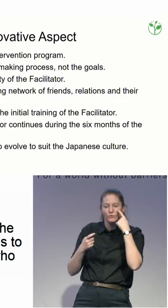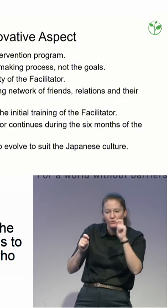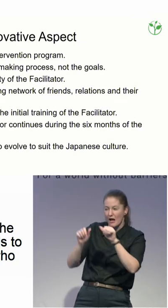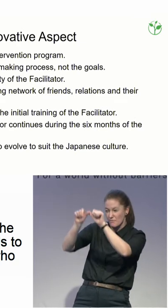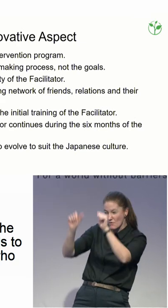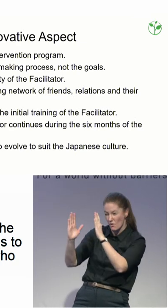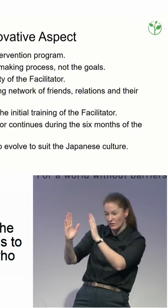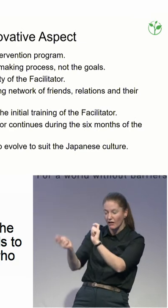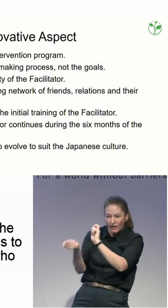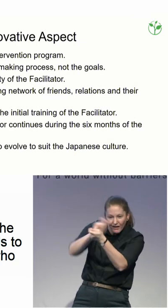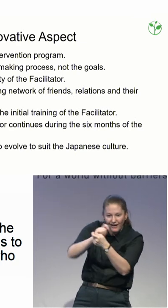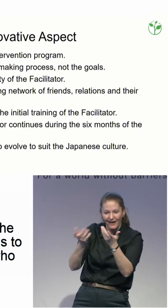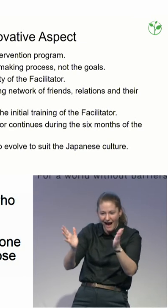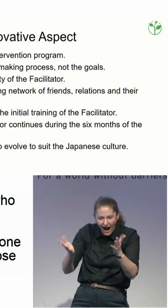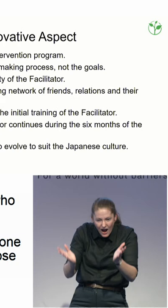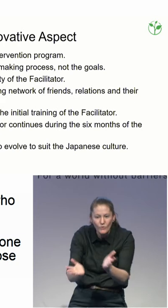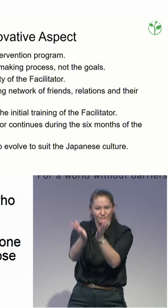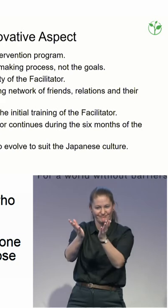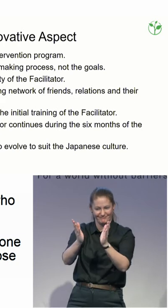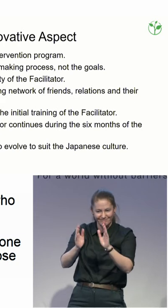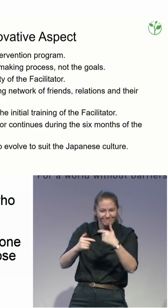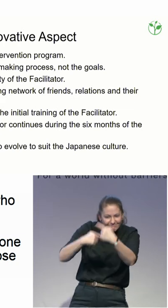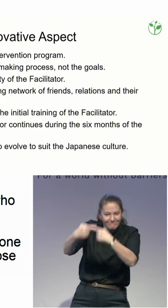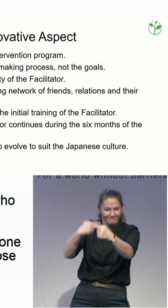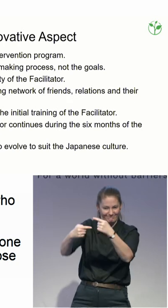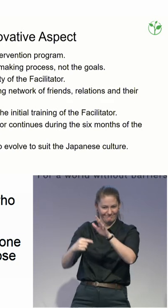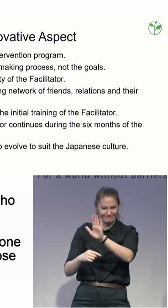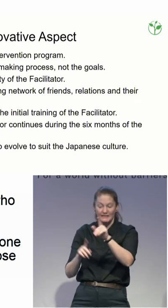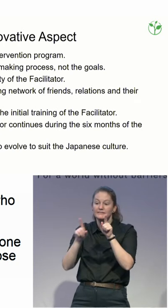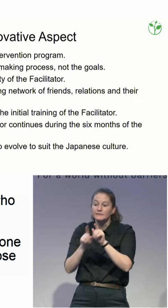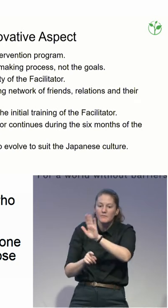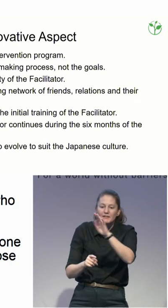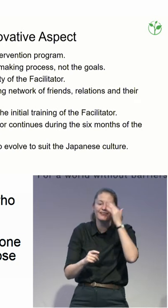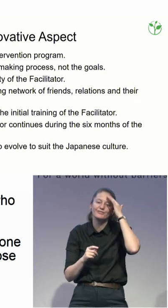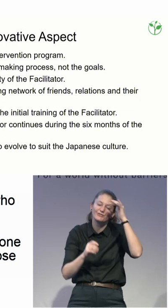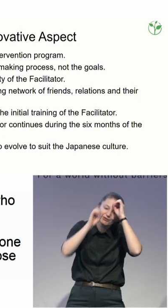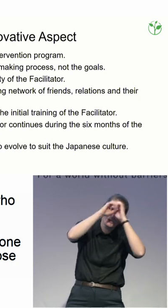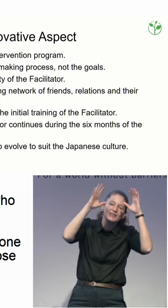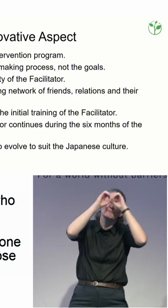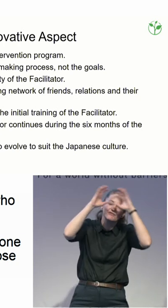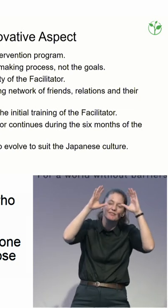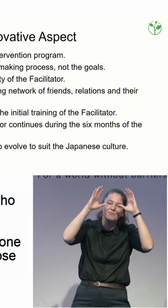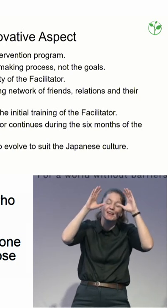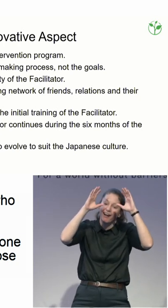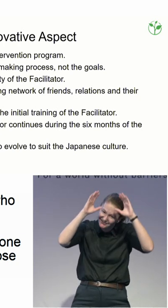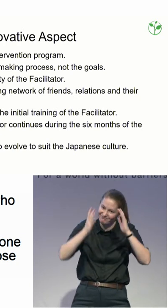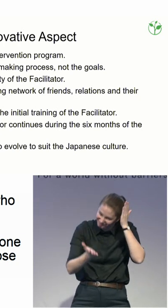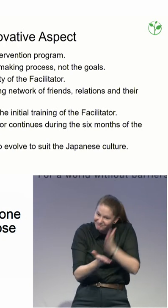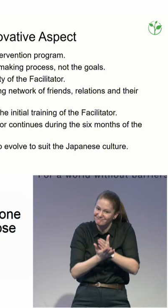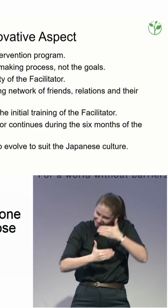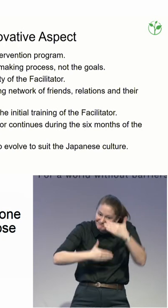get them done. So it's innovative because it focuses on the skills of the facilitator.